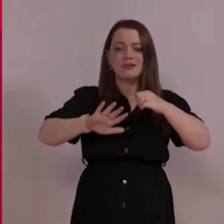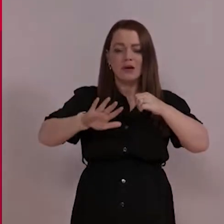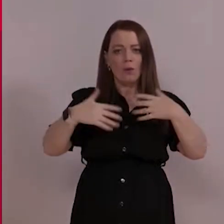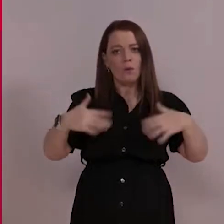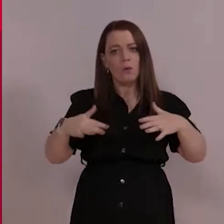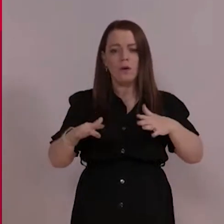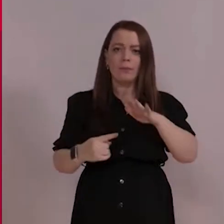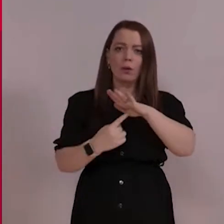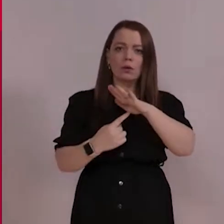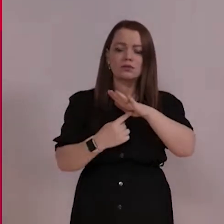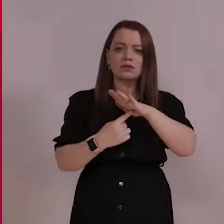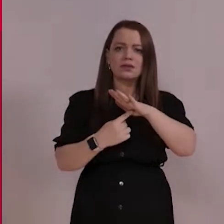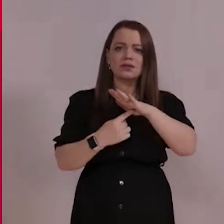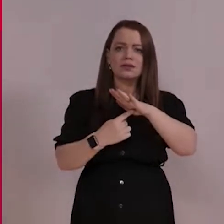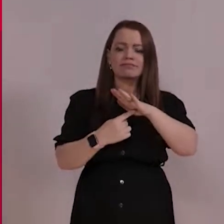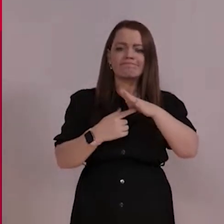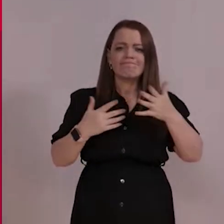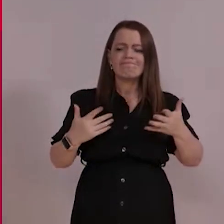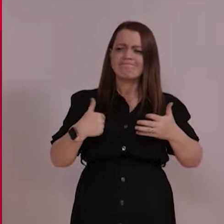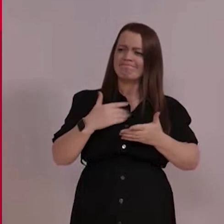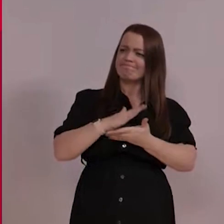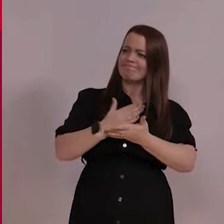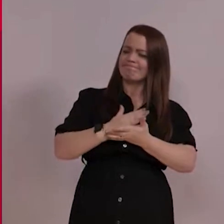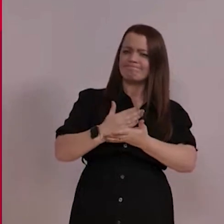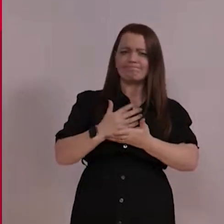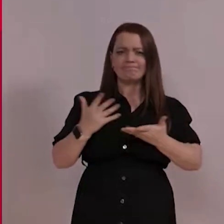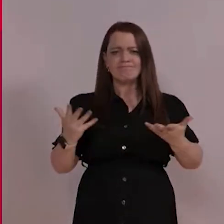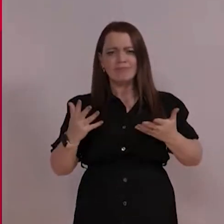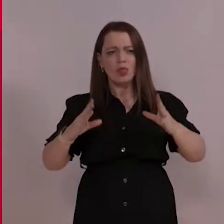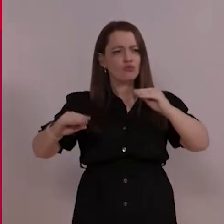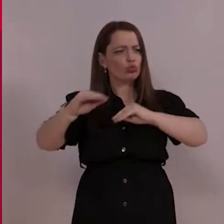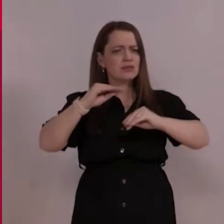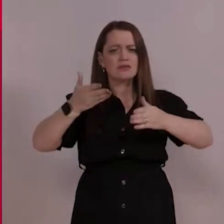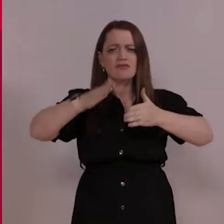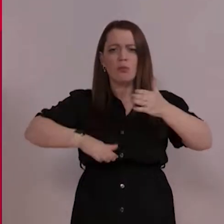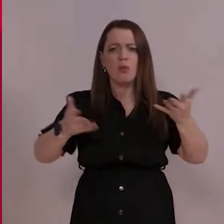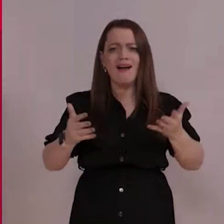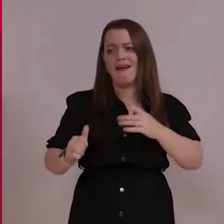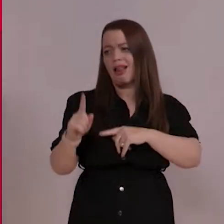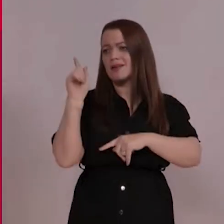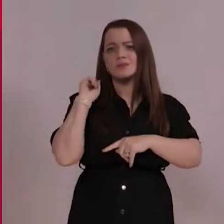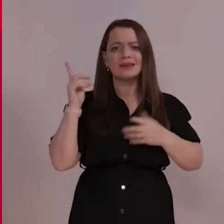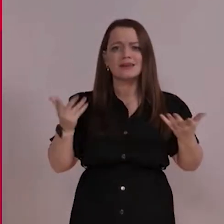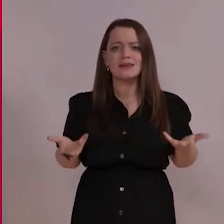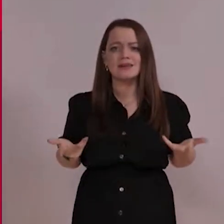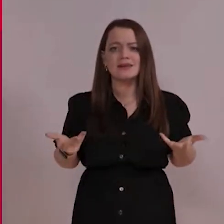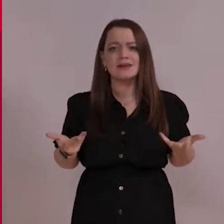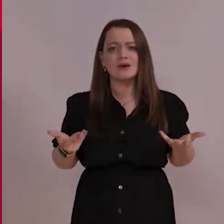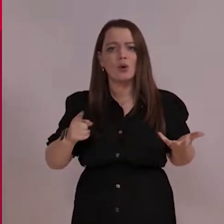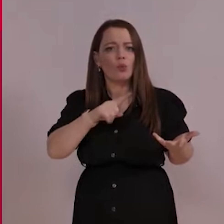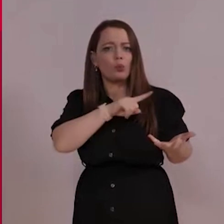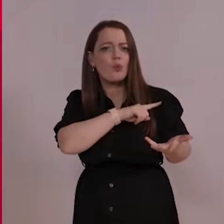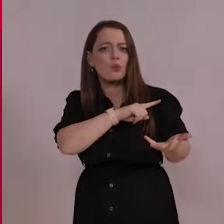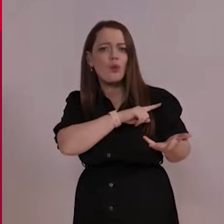around them. And I have to say, I'm unsure as to where those rumours emanated from last week. I don't know why you would even